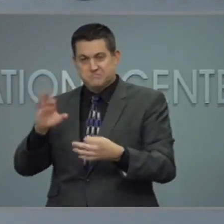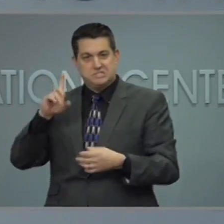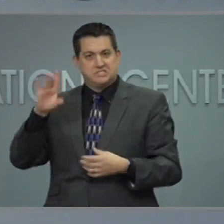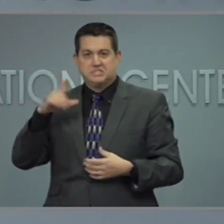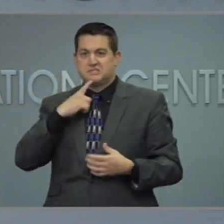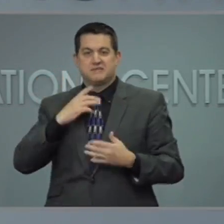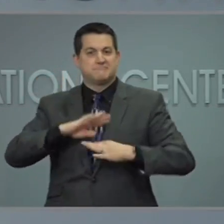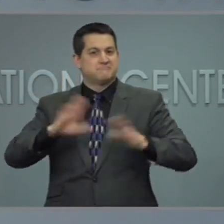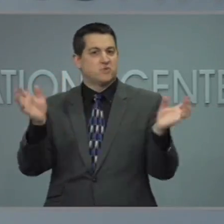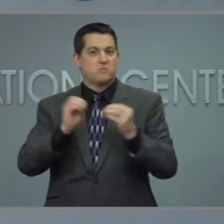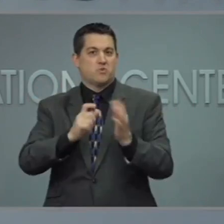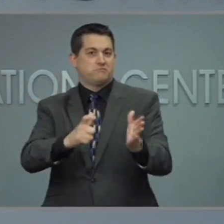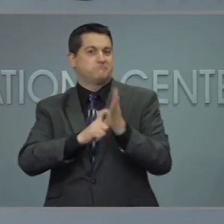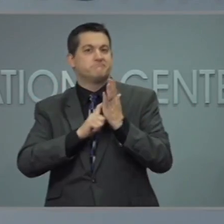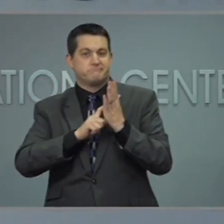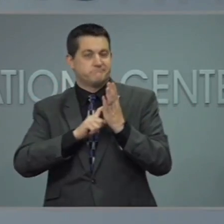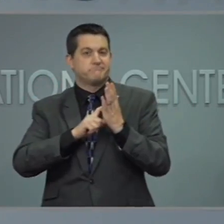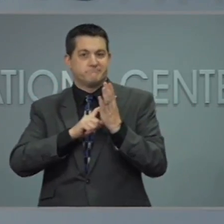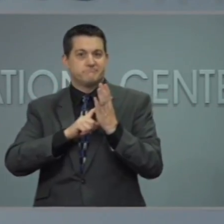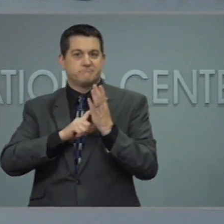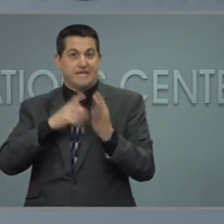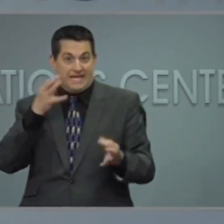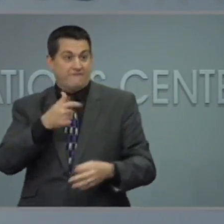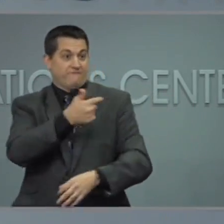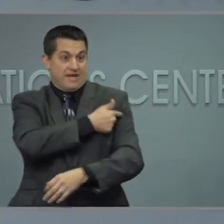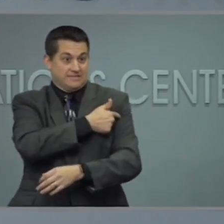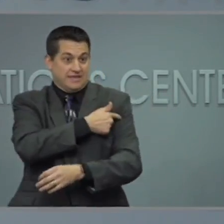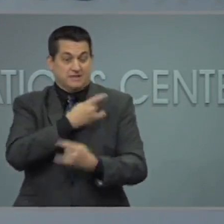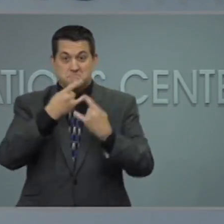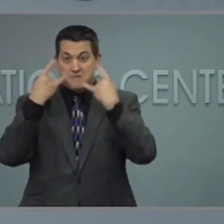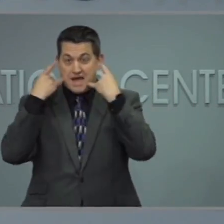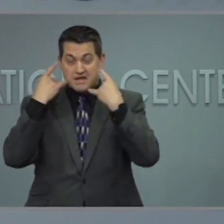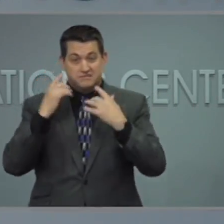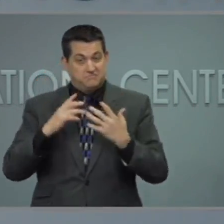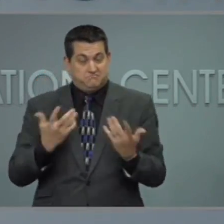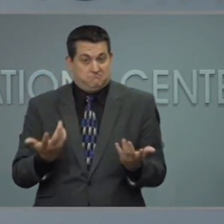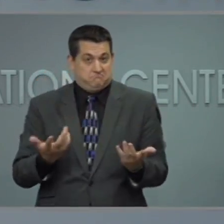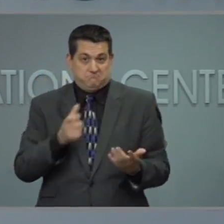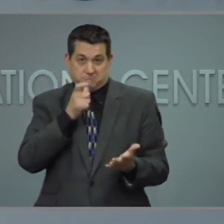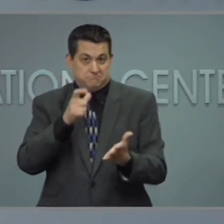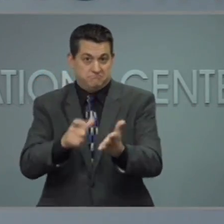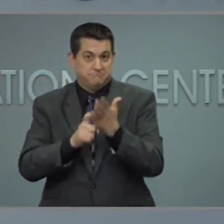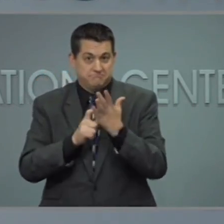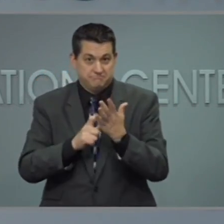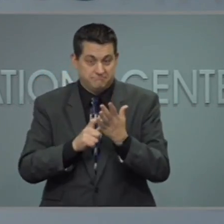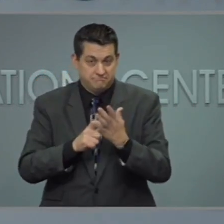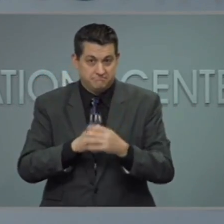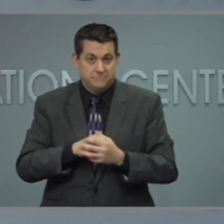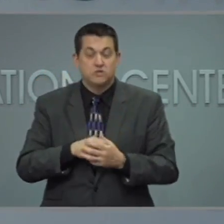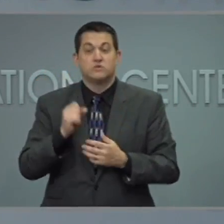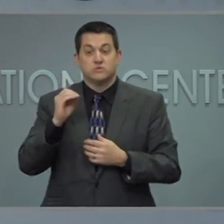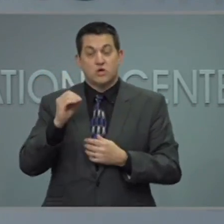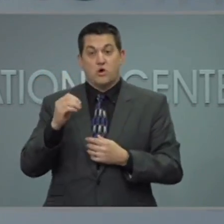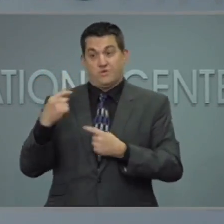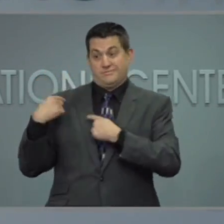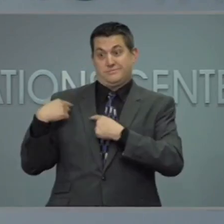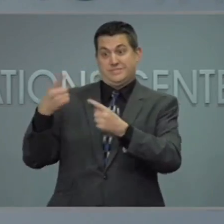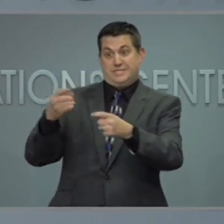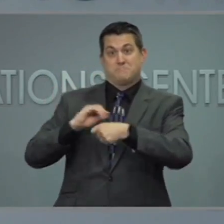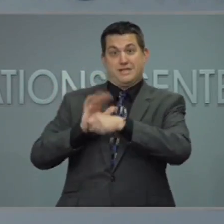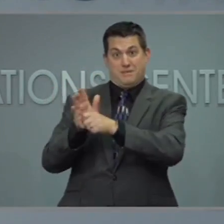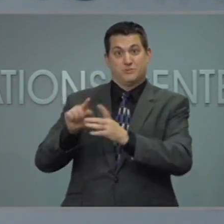necessary for people who have been vaccinated to wear masks most of the time. And throughout this pandemic,